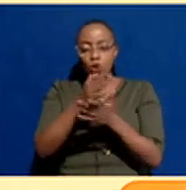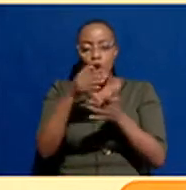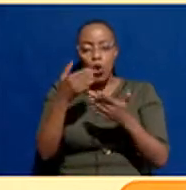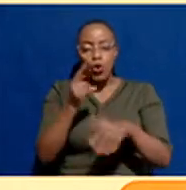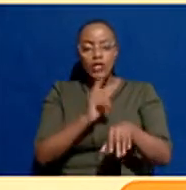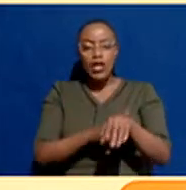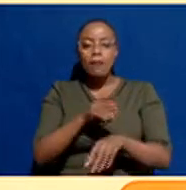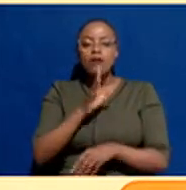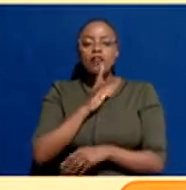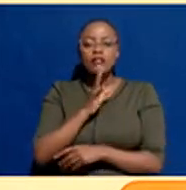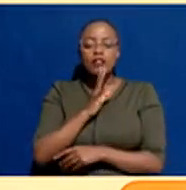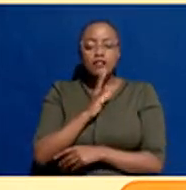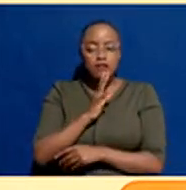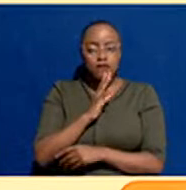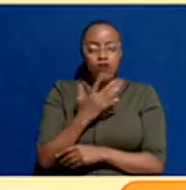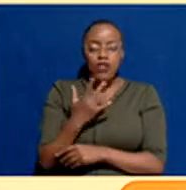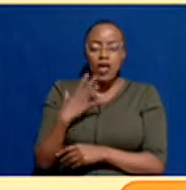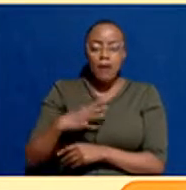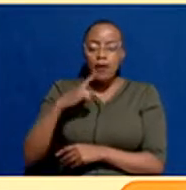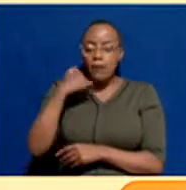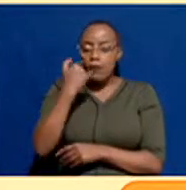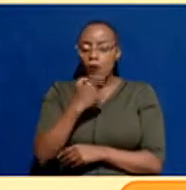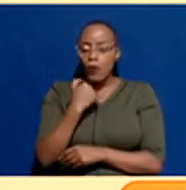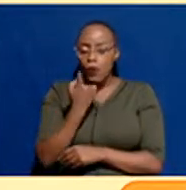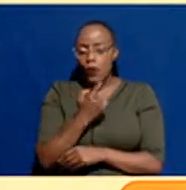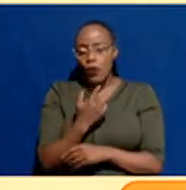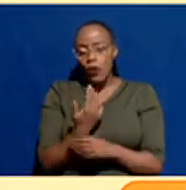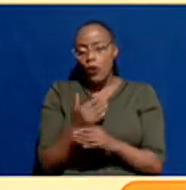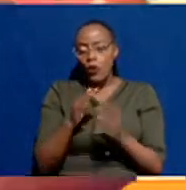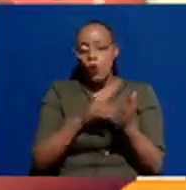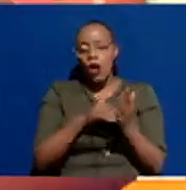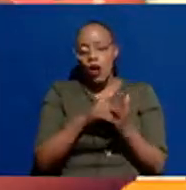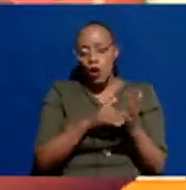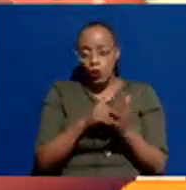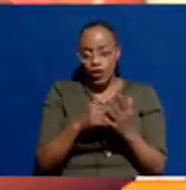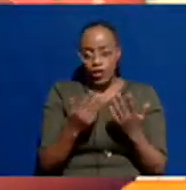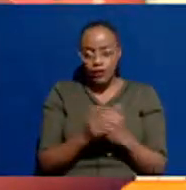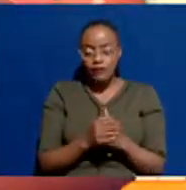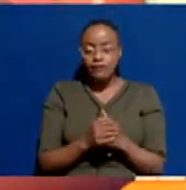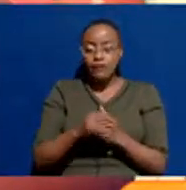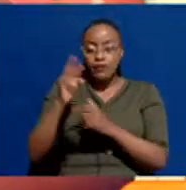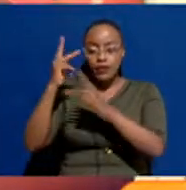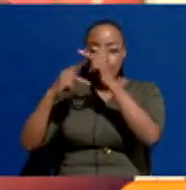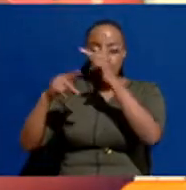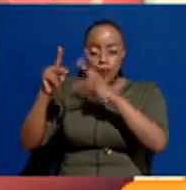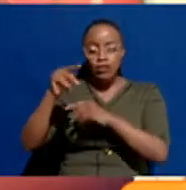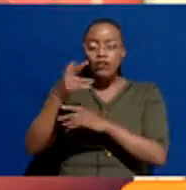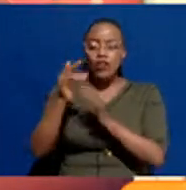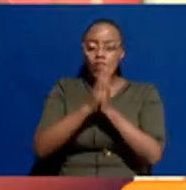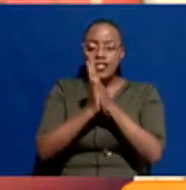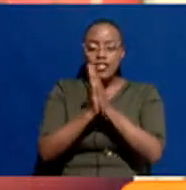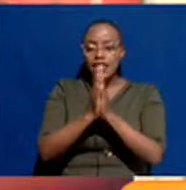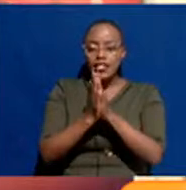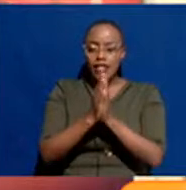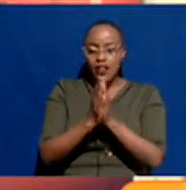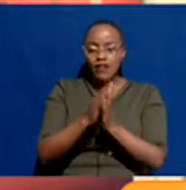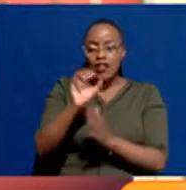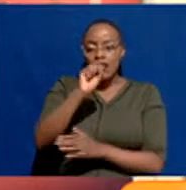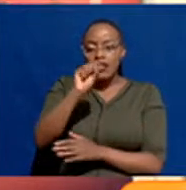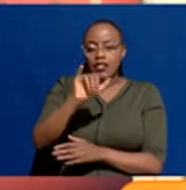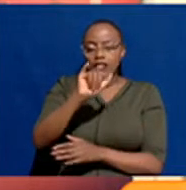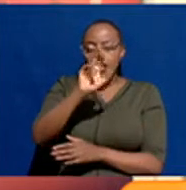for the less fortunate members of the society. She was a professor of literature at Tyra Cruz